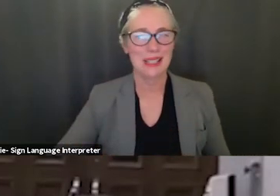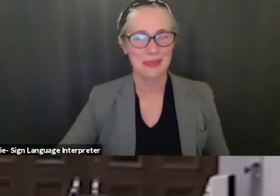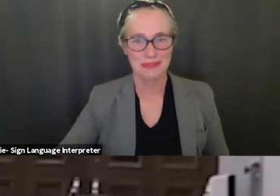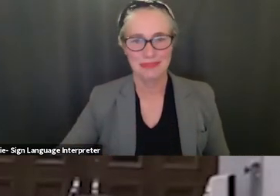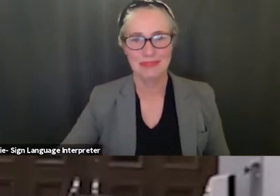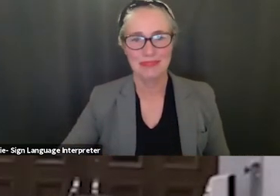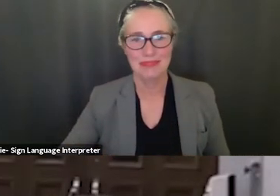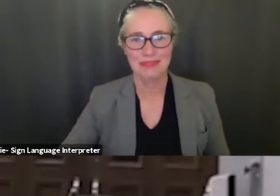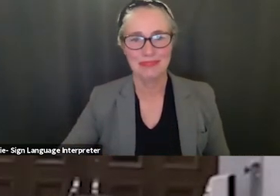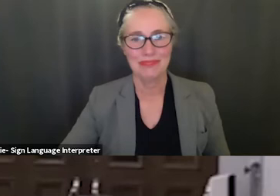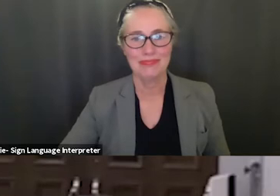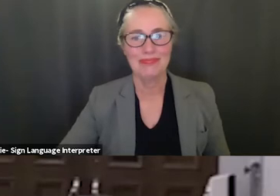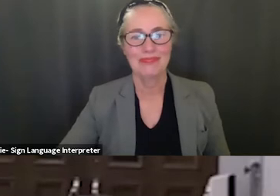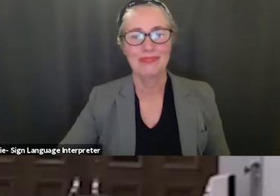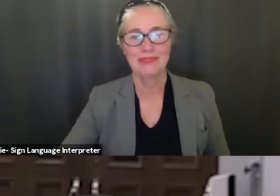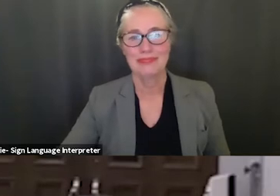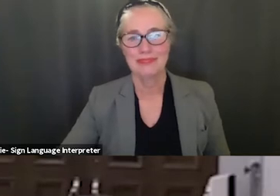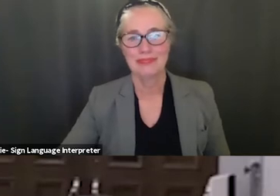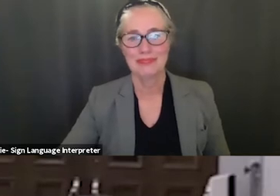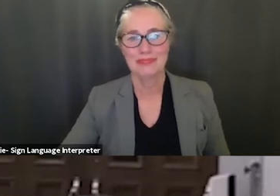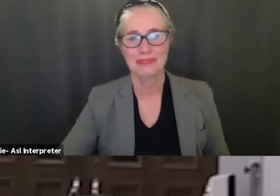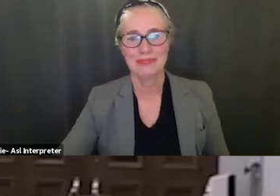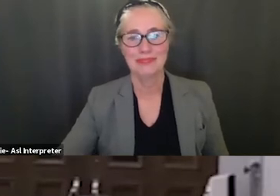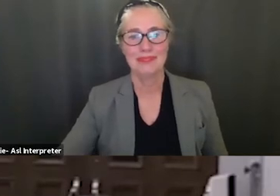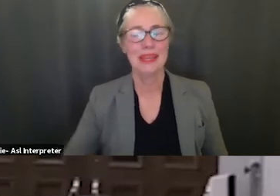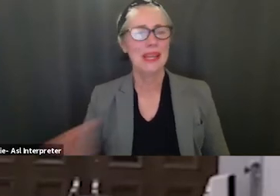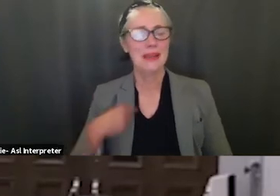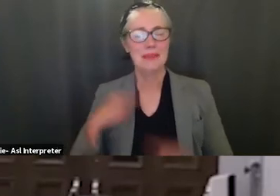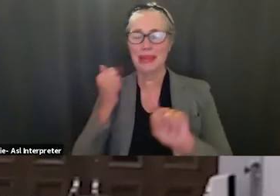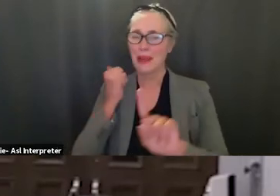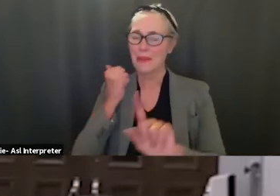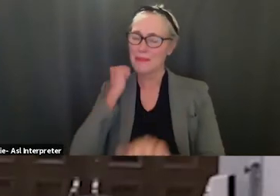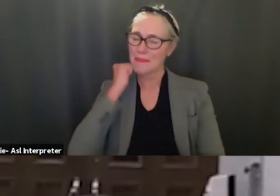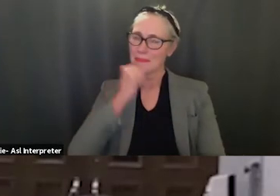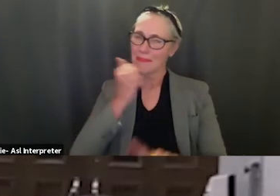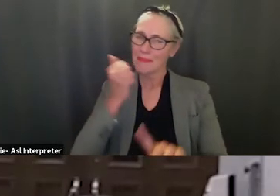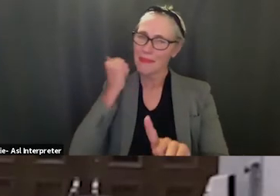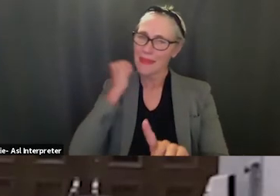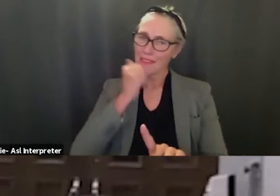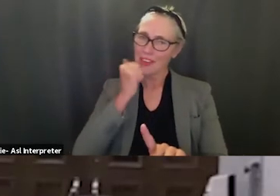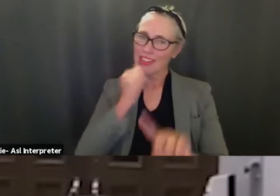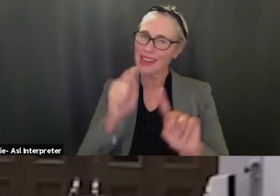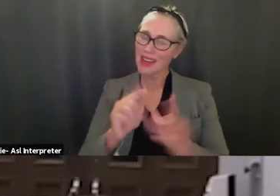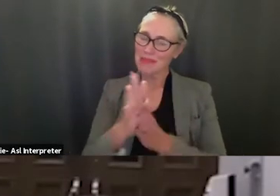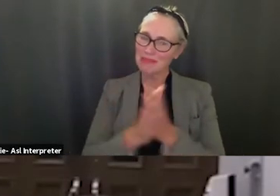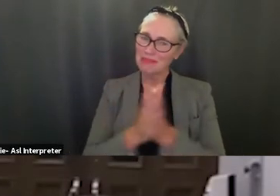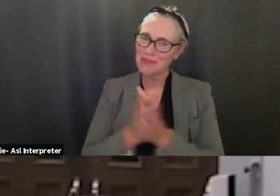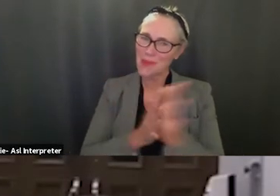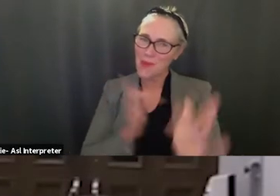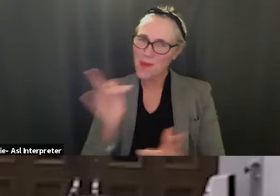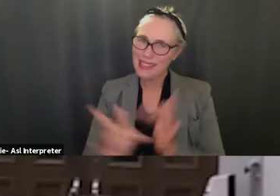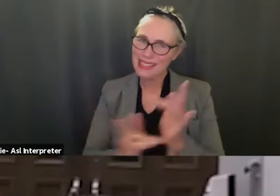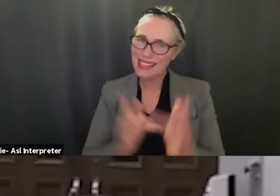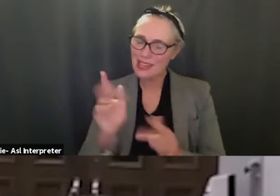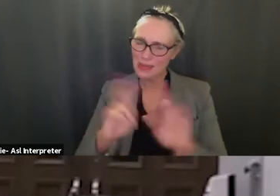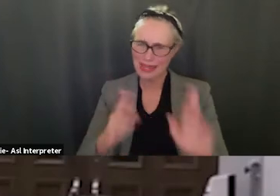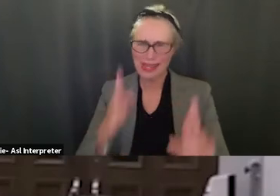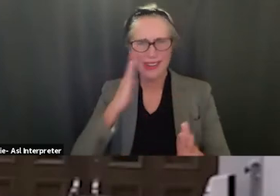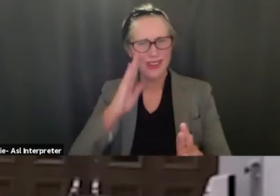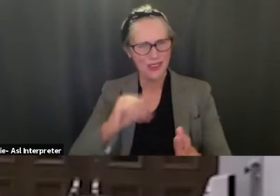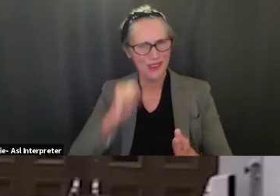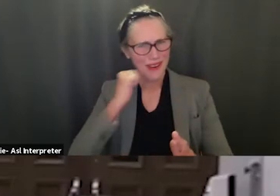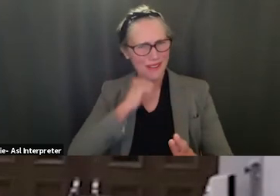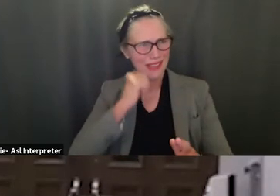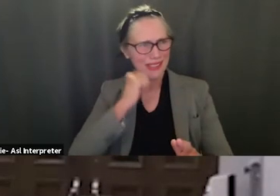uh was sharing that i come every day every day just excited and ready to go and every day is a different day um and full of uh